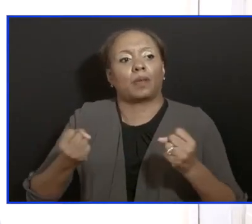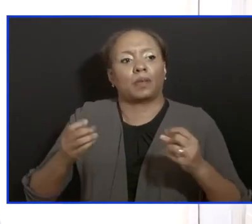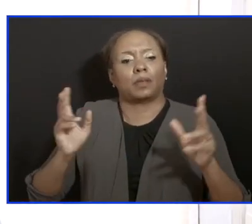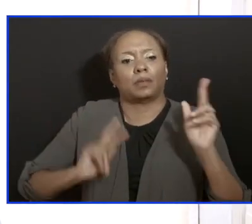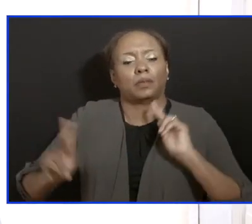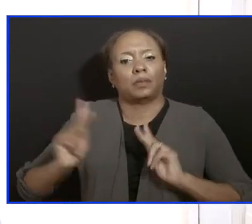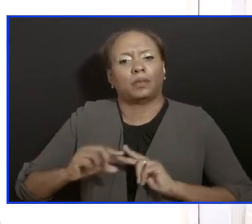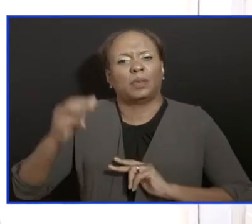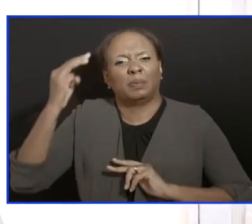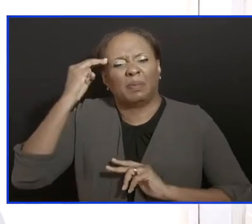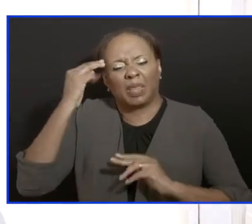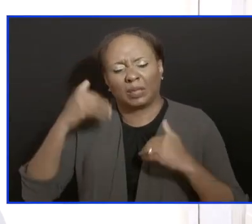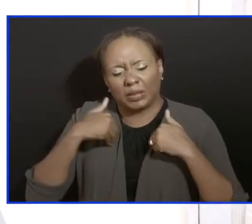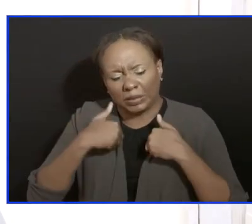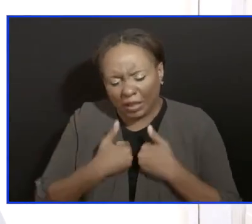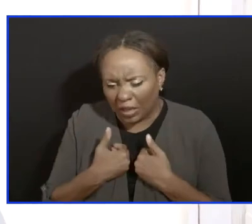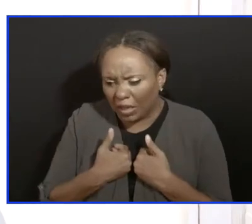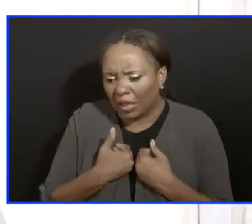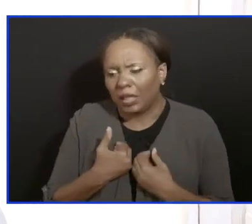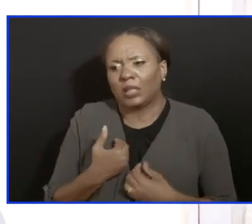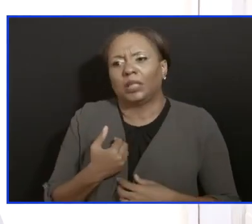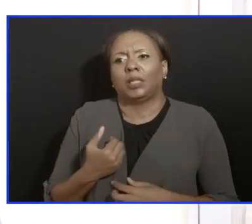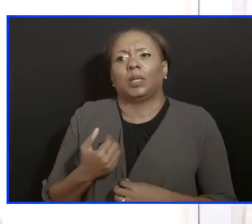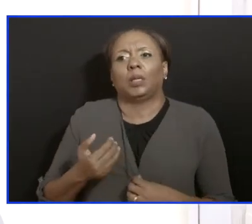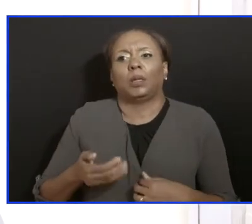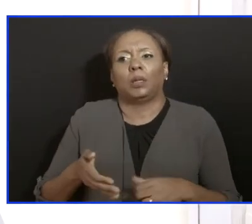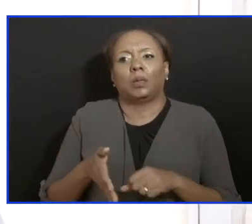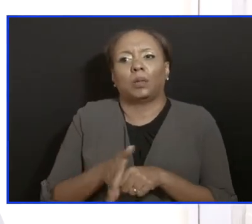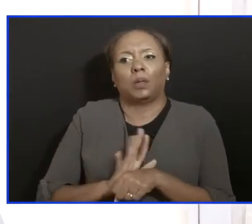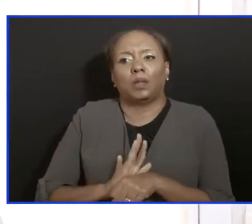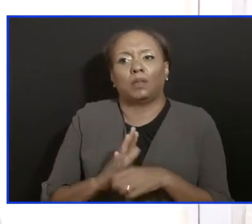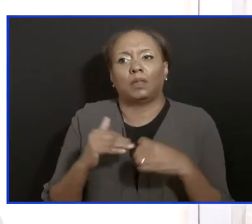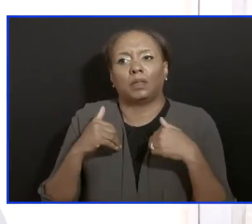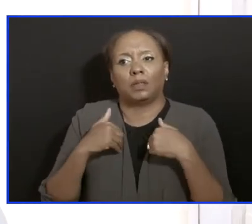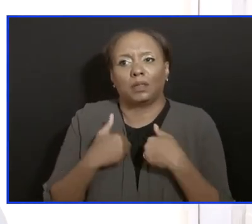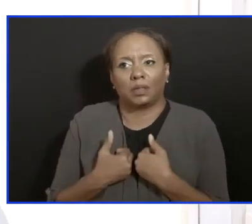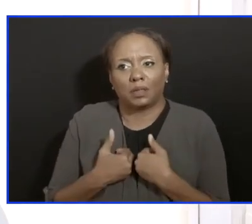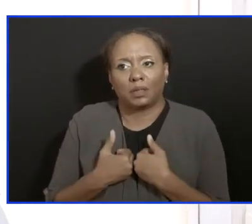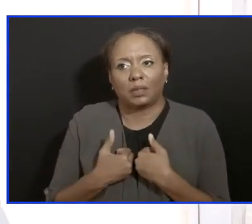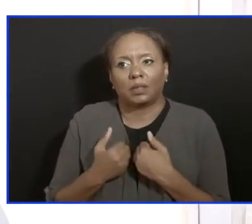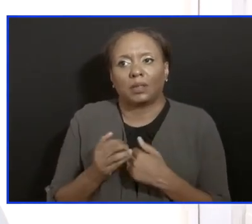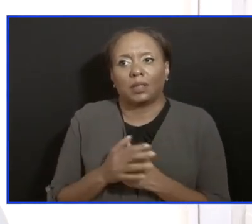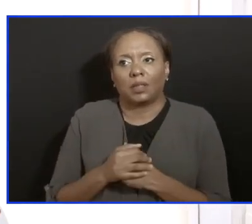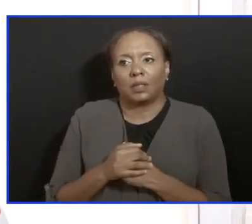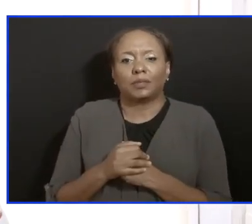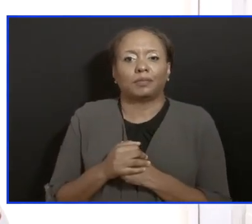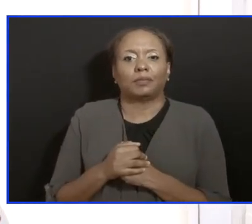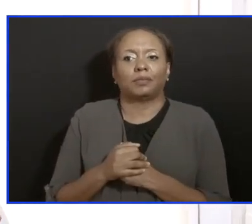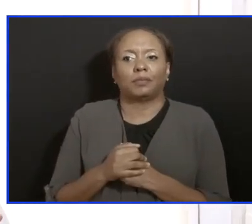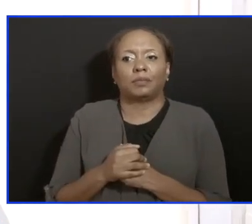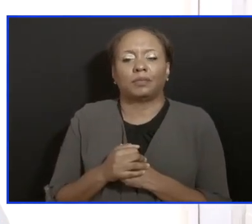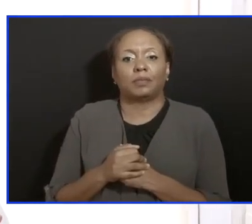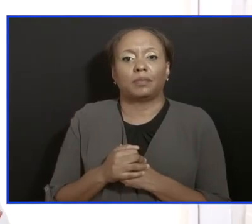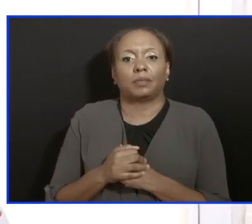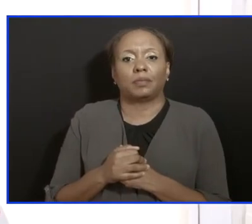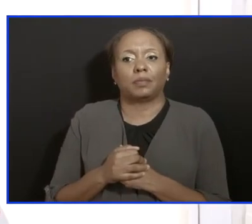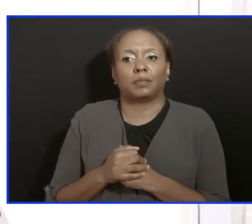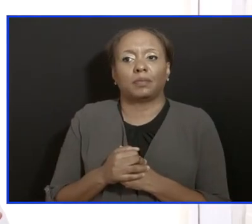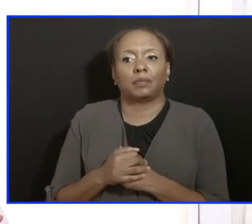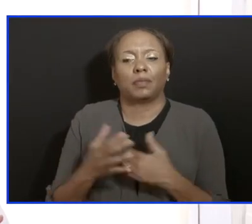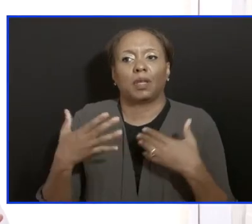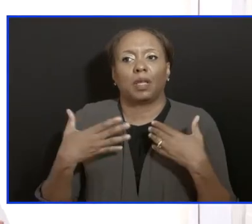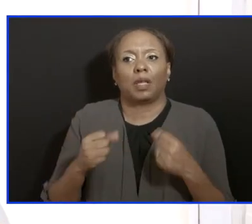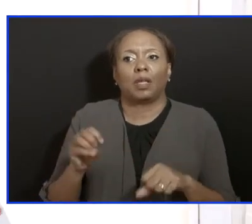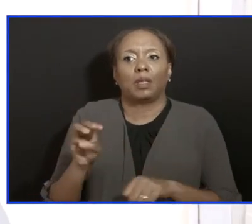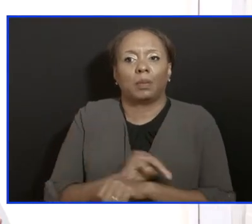mental fatigue. And we therefore have to work with people where they are. The minister spoke absolutely clearly and cogently this